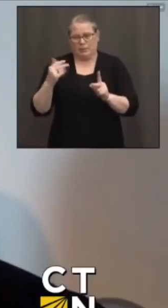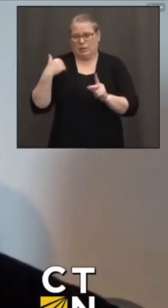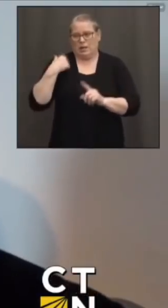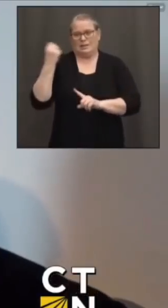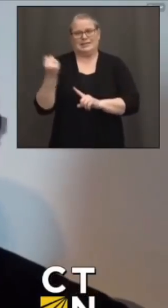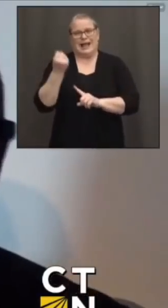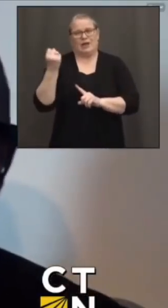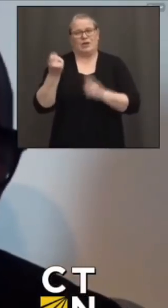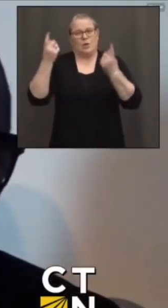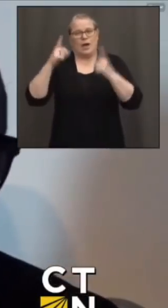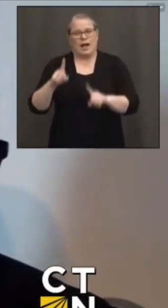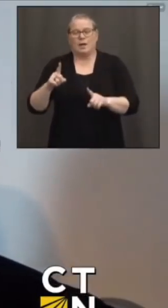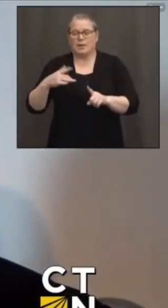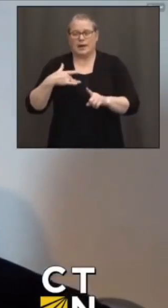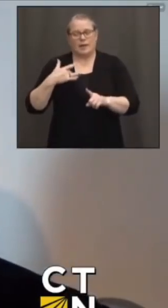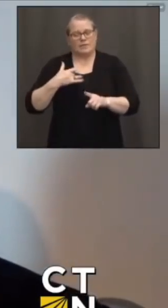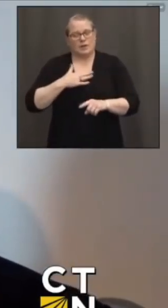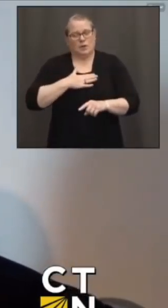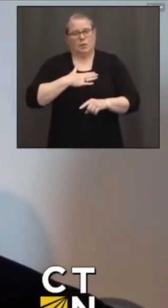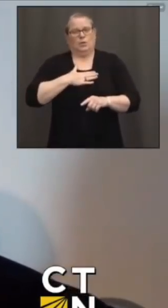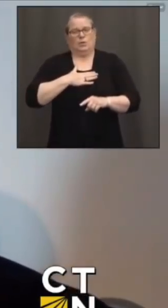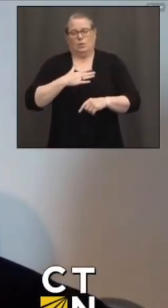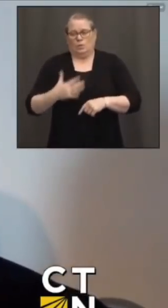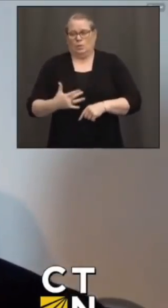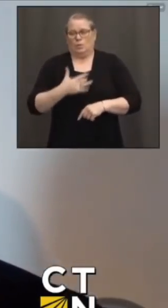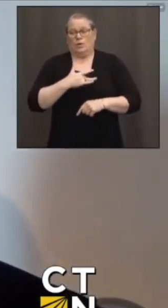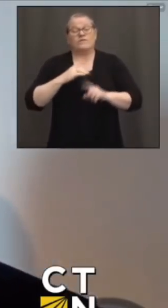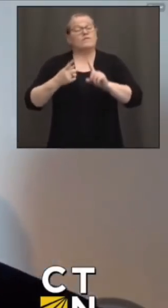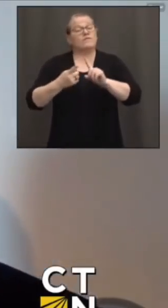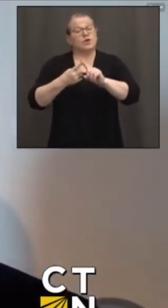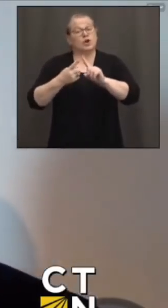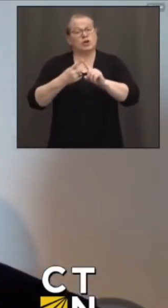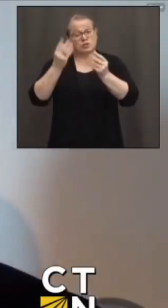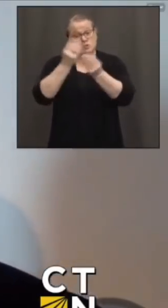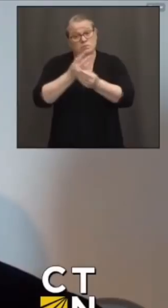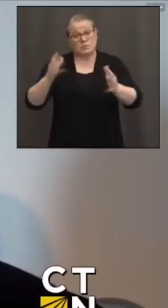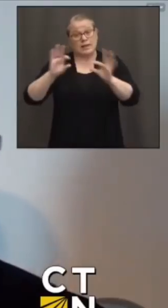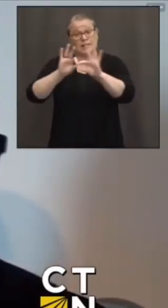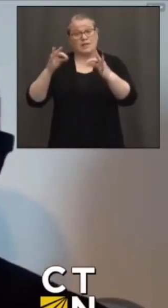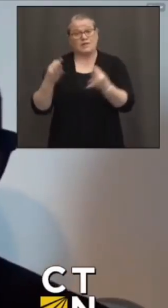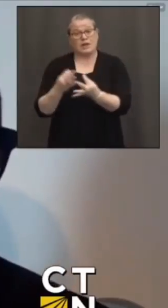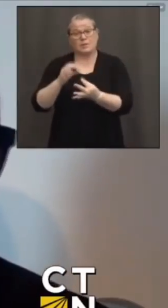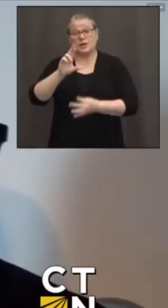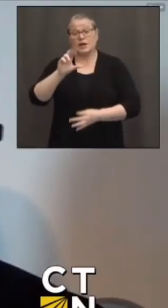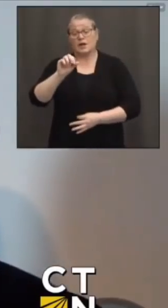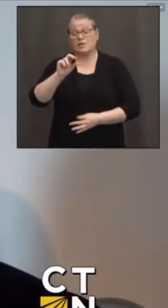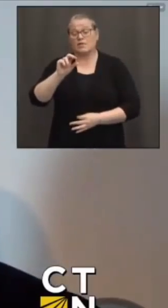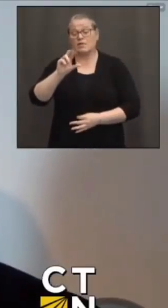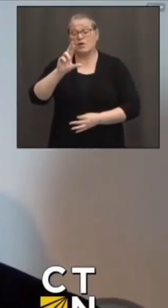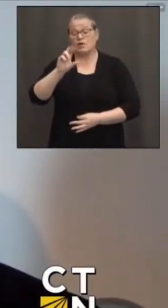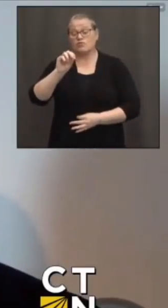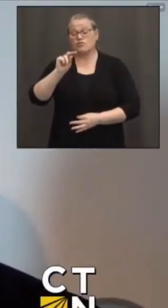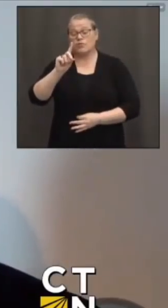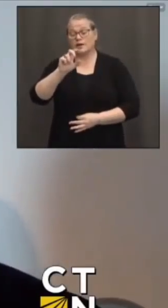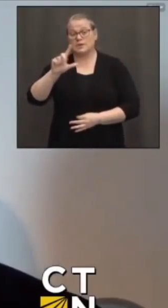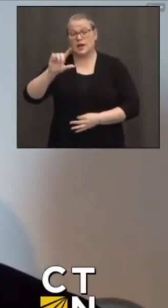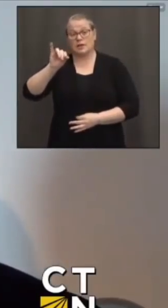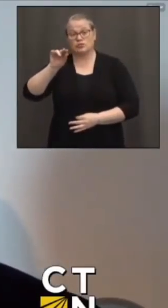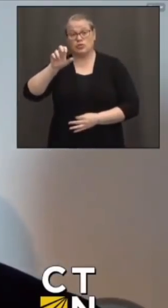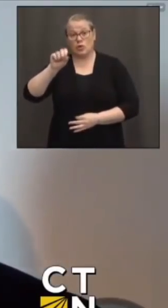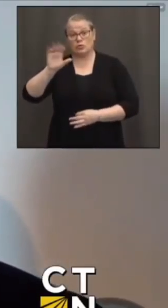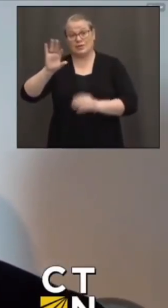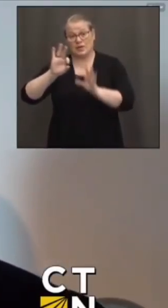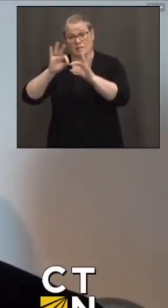Saturday. And first, let me say and give my condolences to the family of Rondell Jones and the family of Jamari